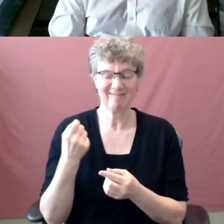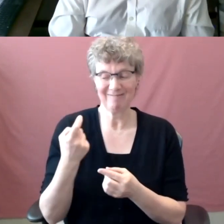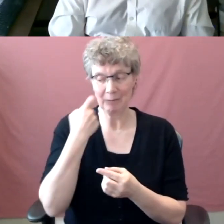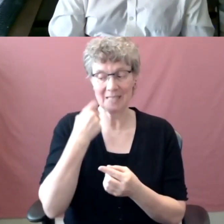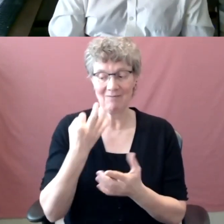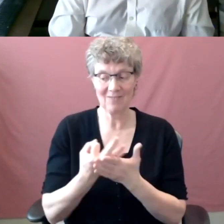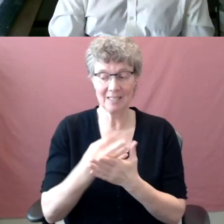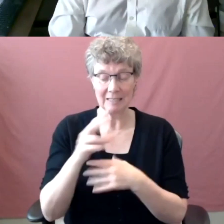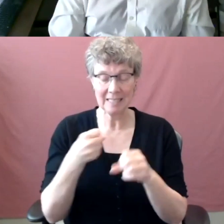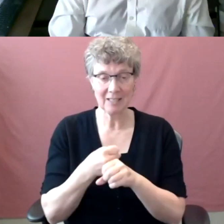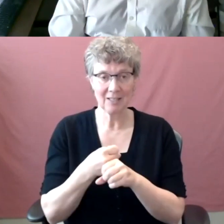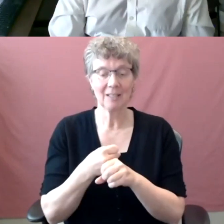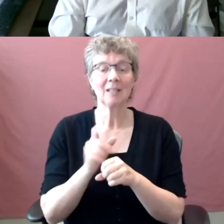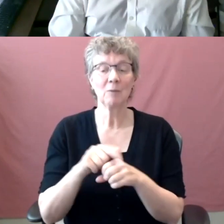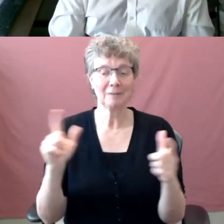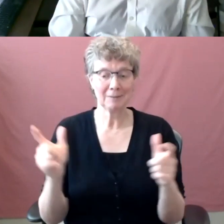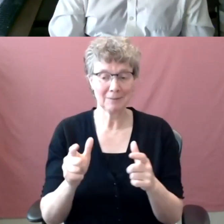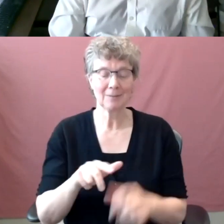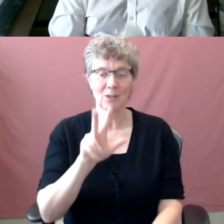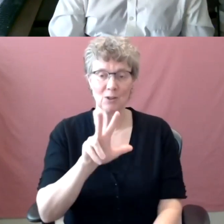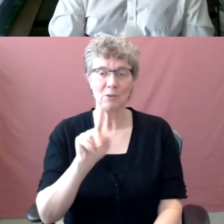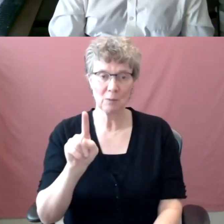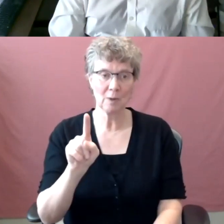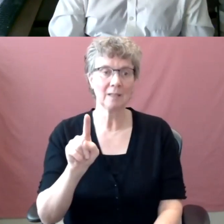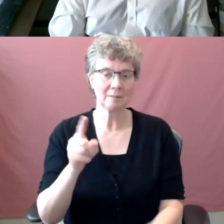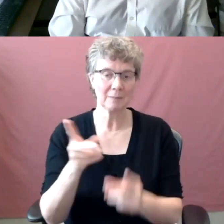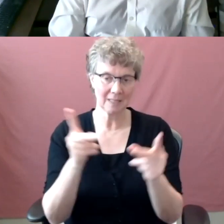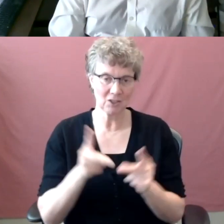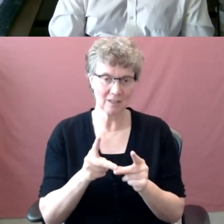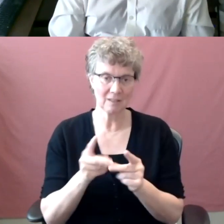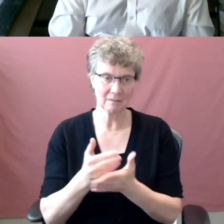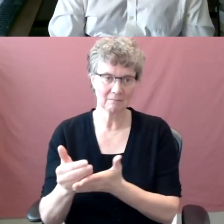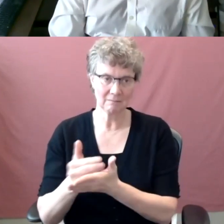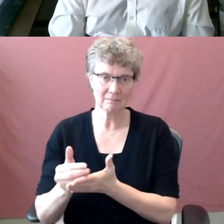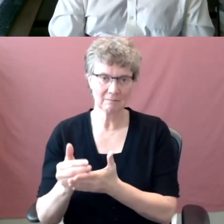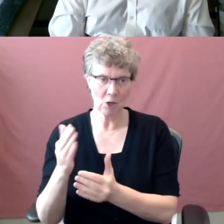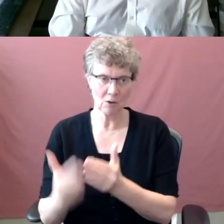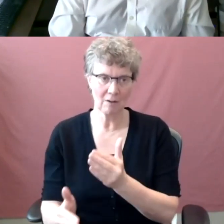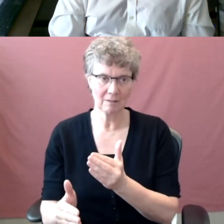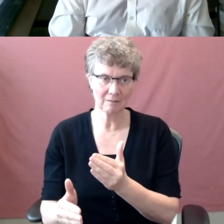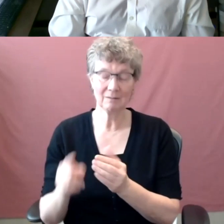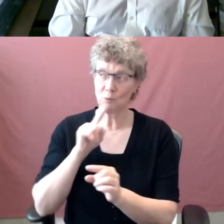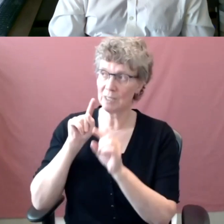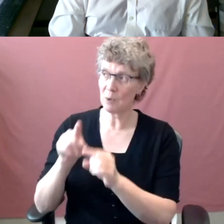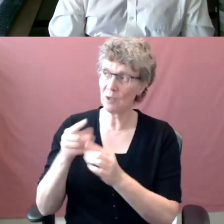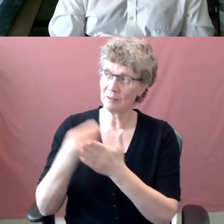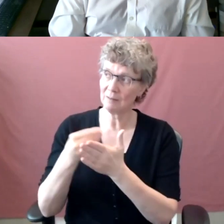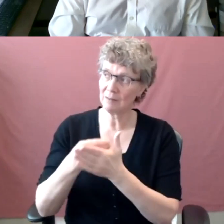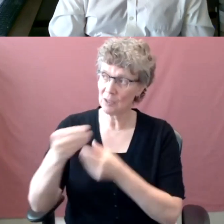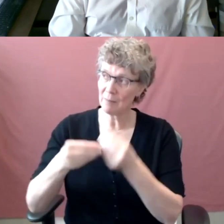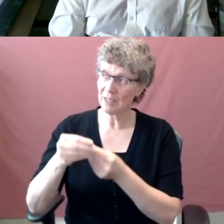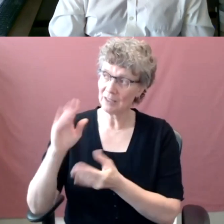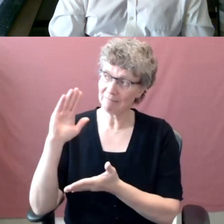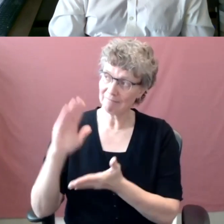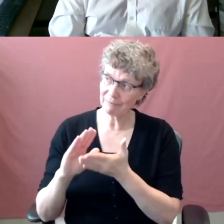response to the budget changes in response to the, the university overall, uh, need to manage